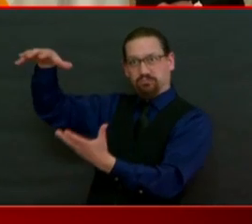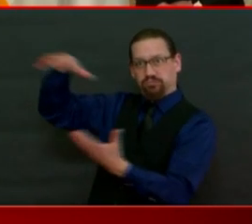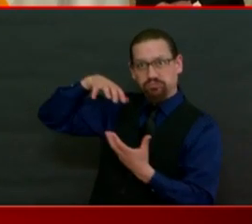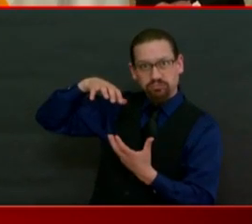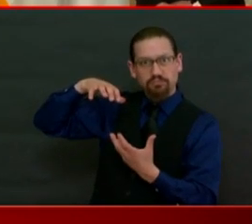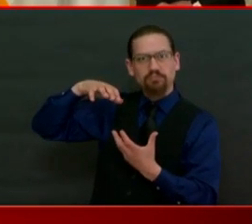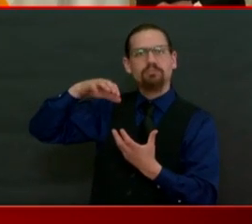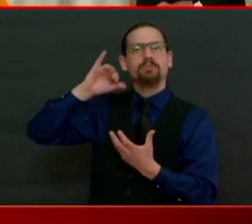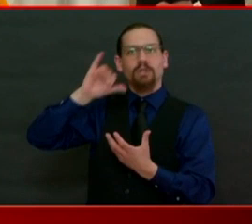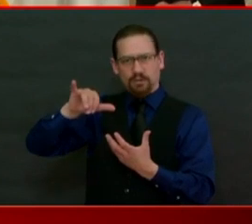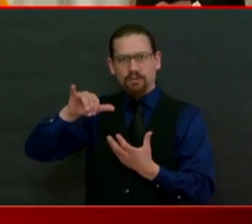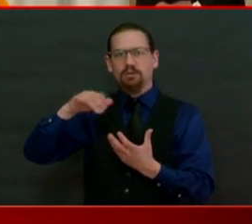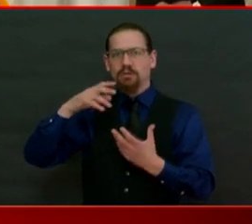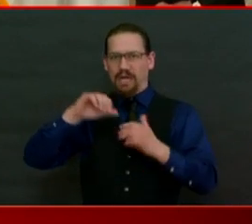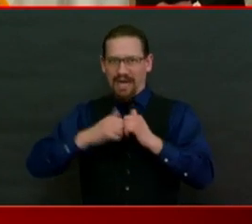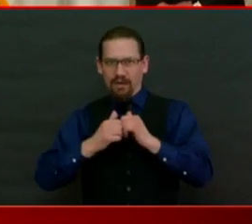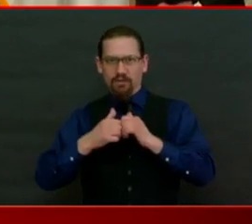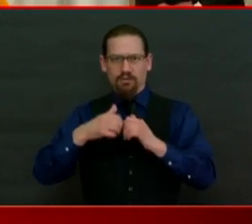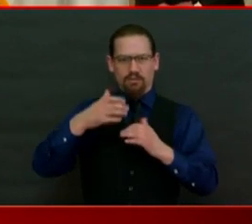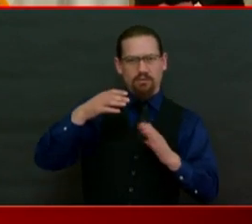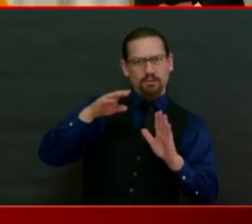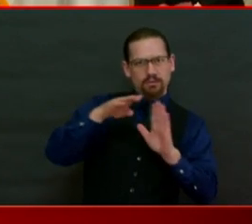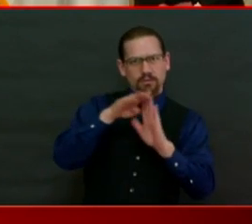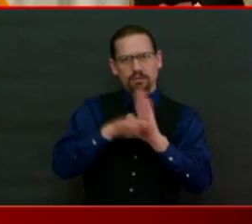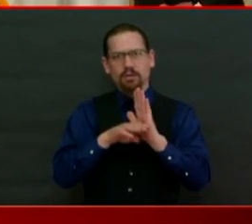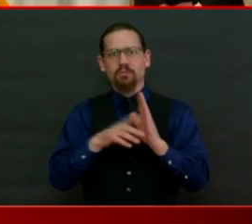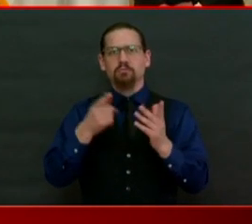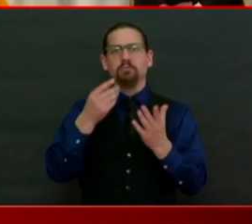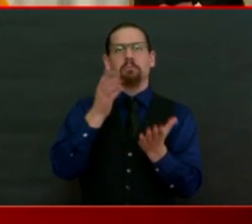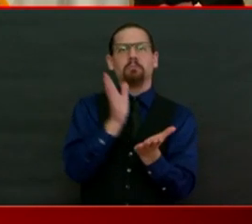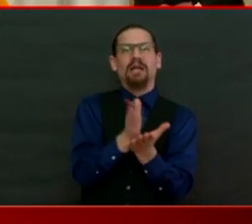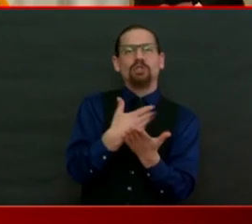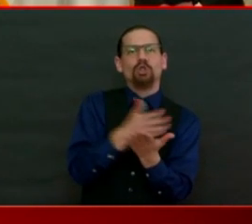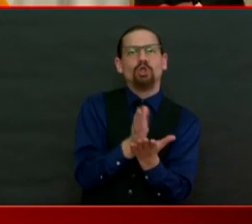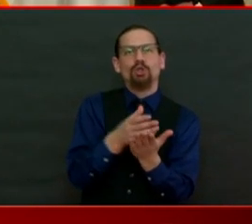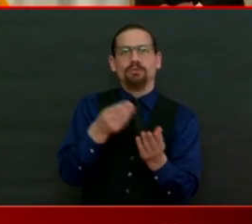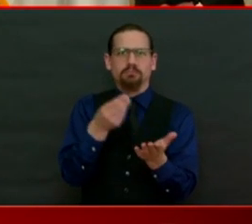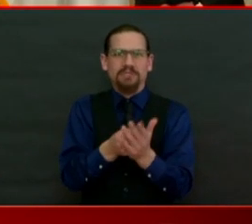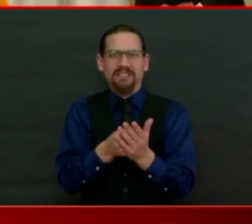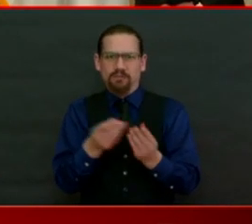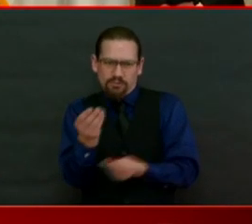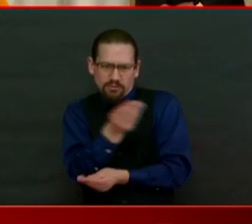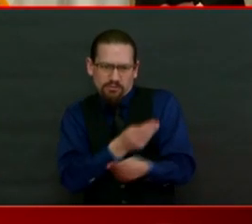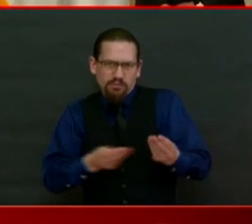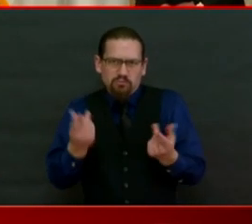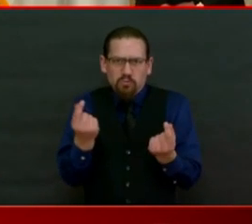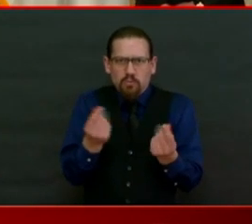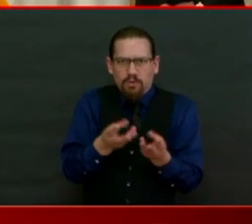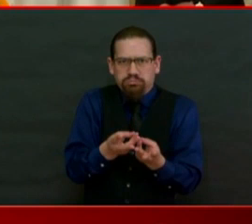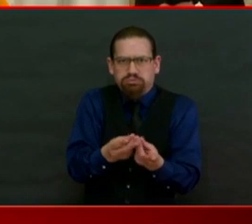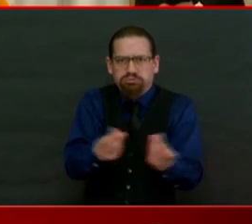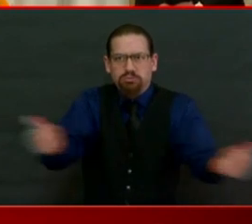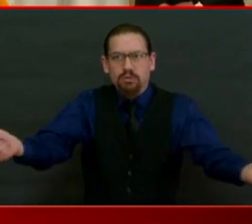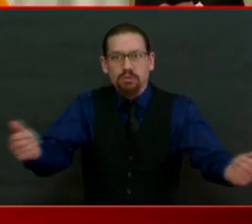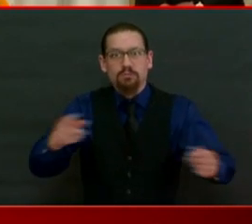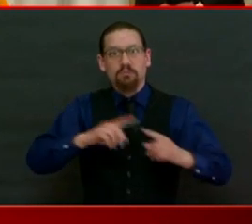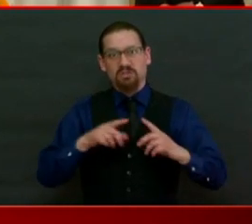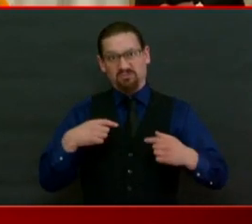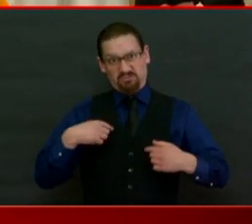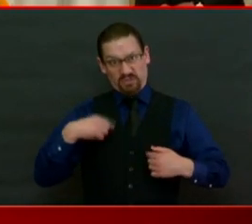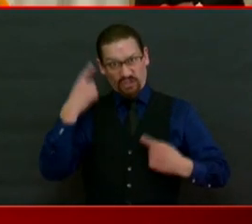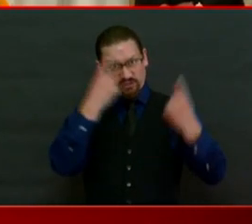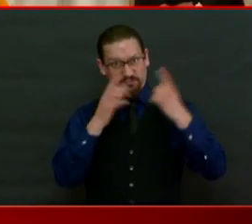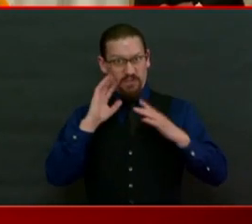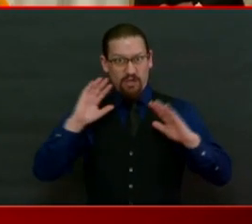think about how do we balance our budget. But I know bankruptcy is not on the table. That would be a horrible outcome